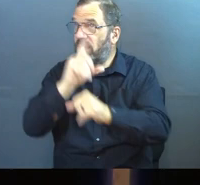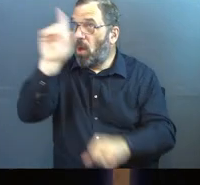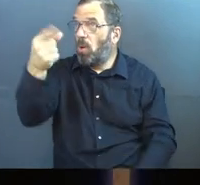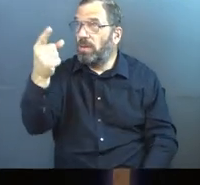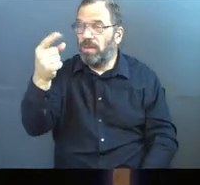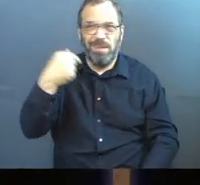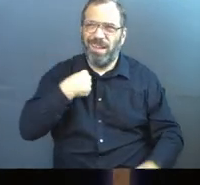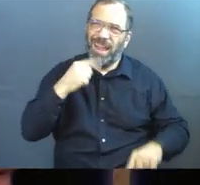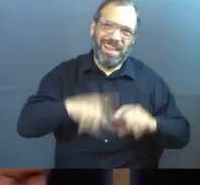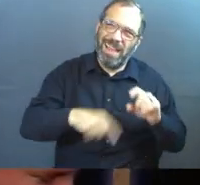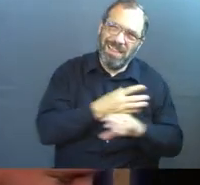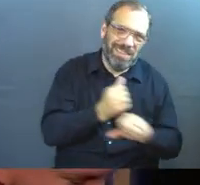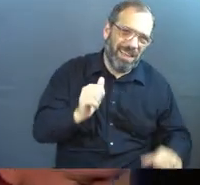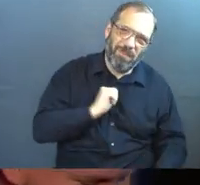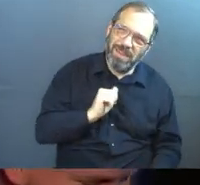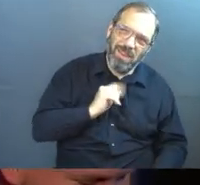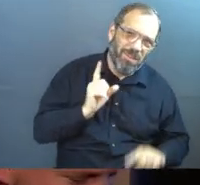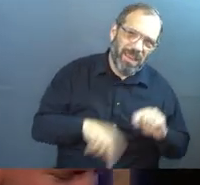me because I can't save myself.